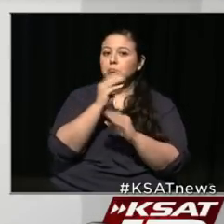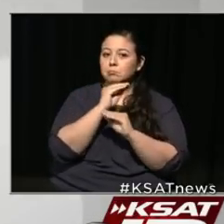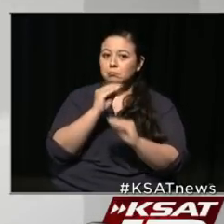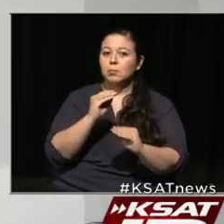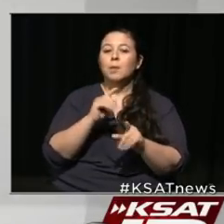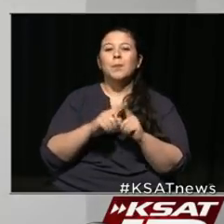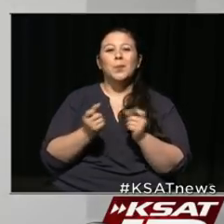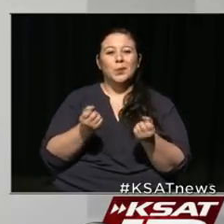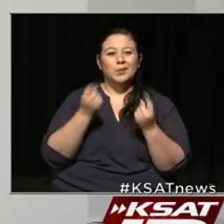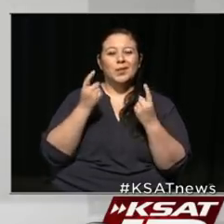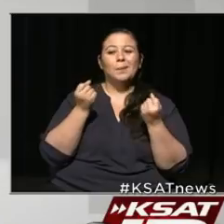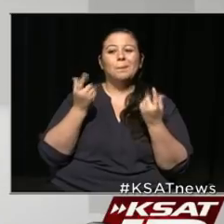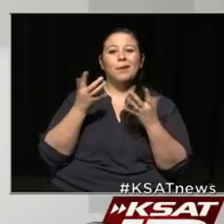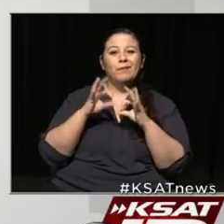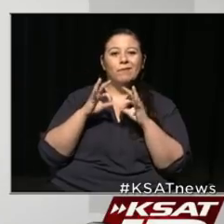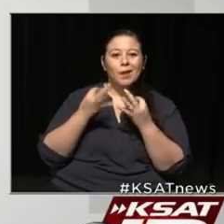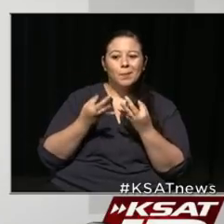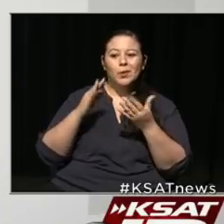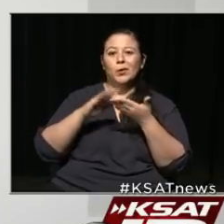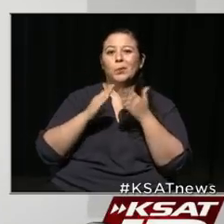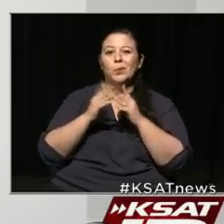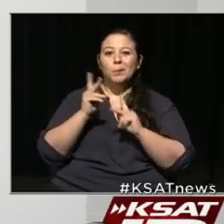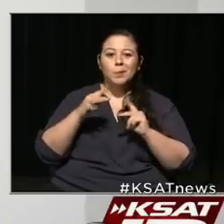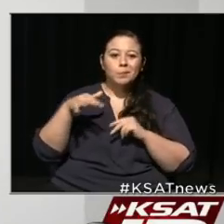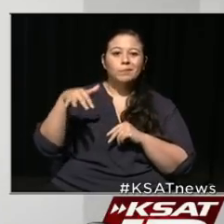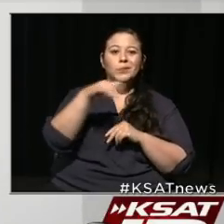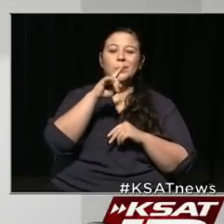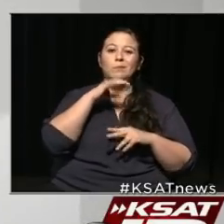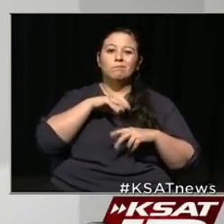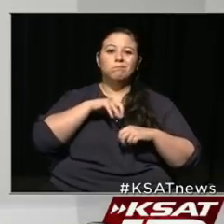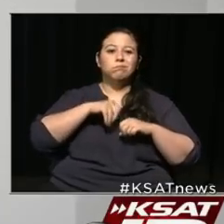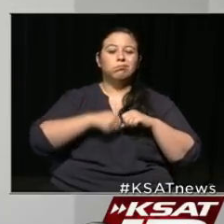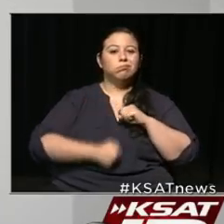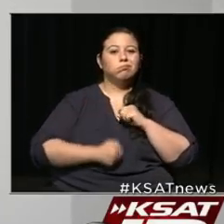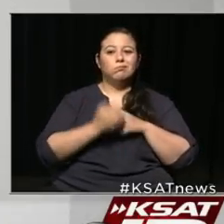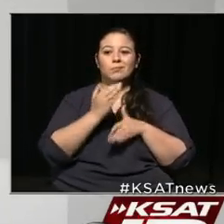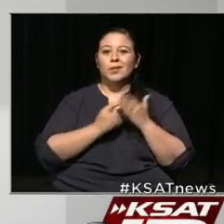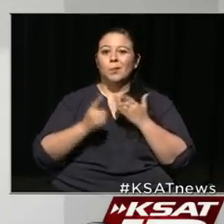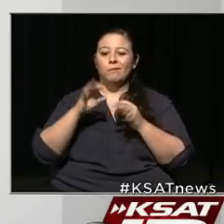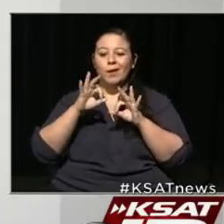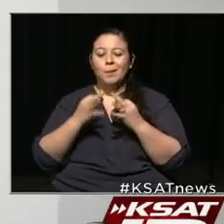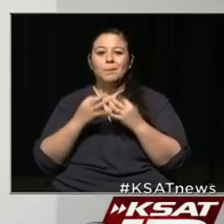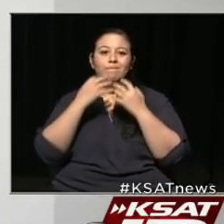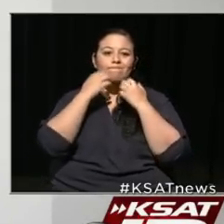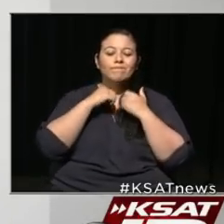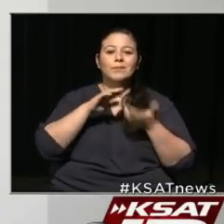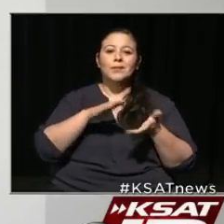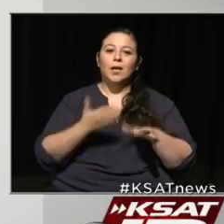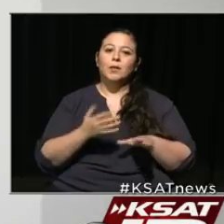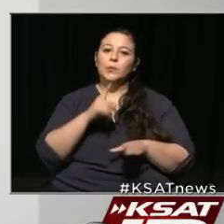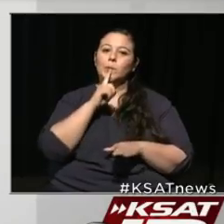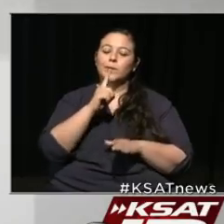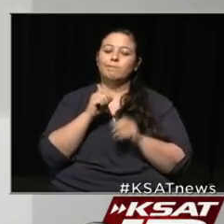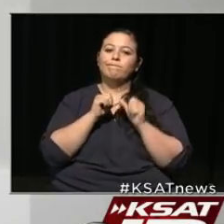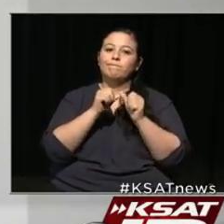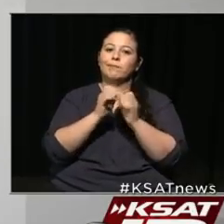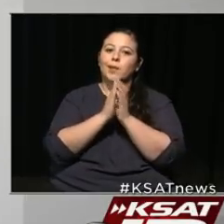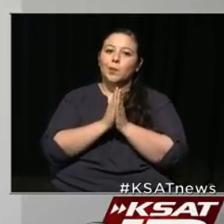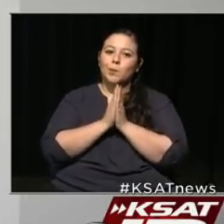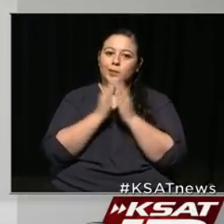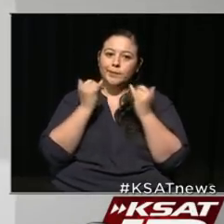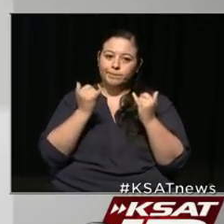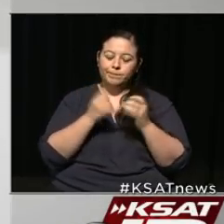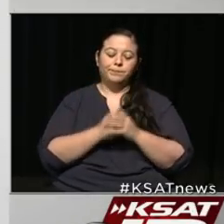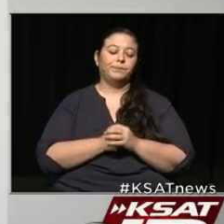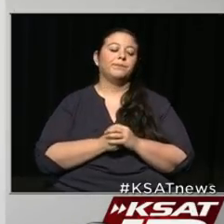many of our family members and community members are reeling from a loss of loved one. So please keep them and their families in your prayers this evening.